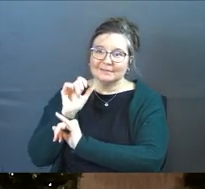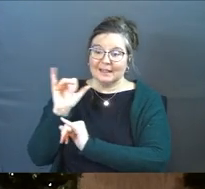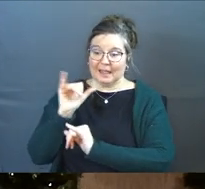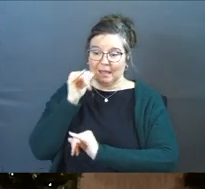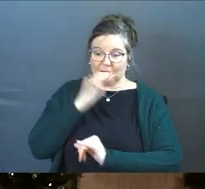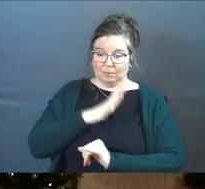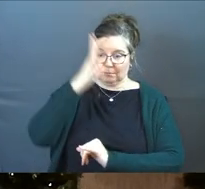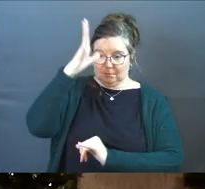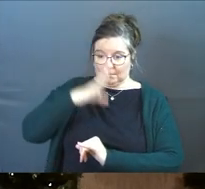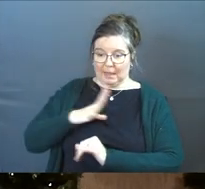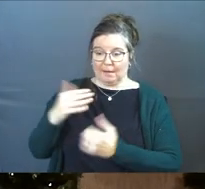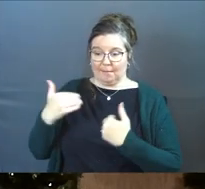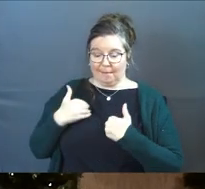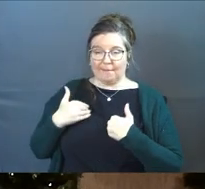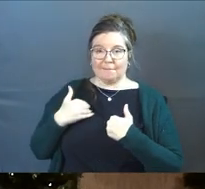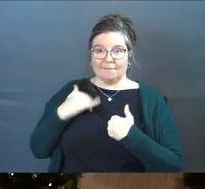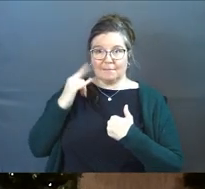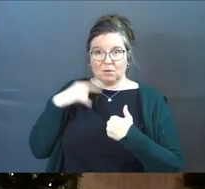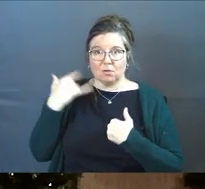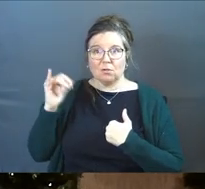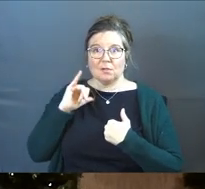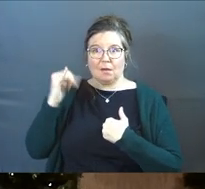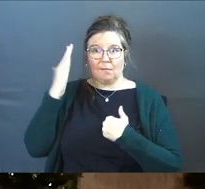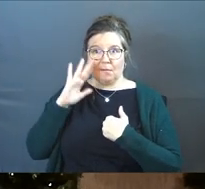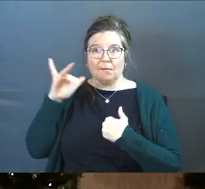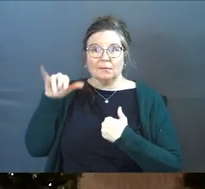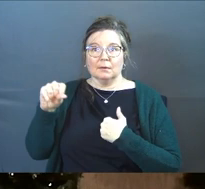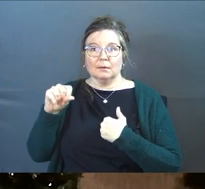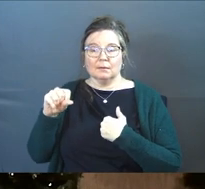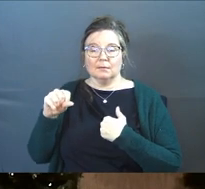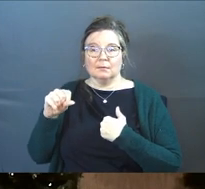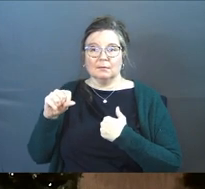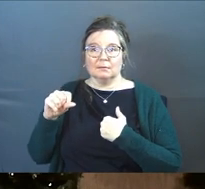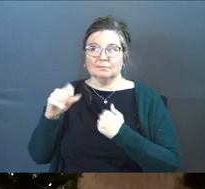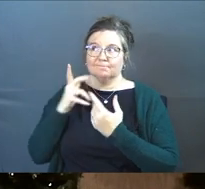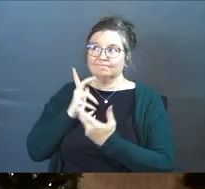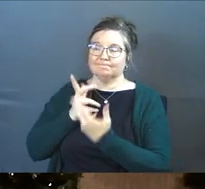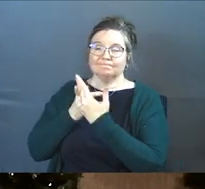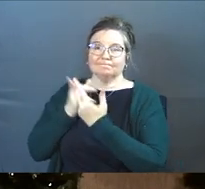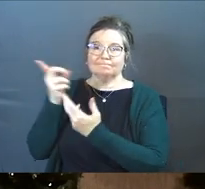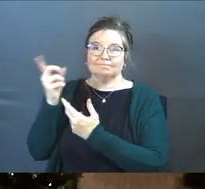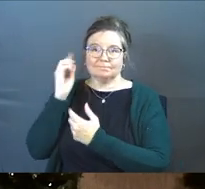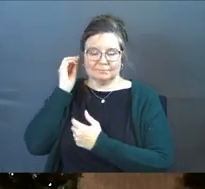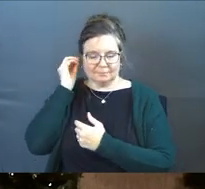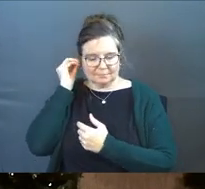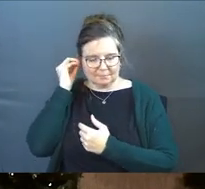are image bearers of God. We're a chip off the old block.